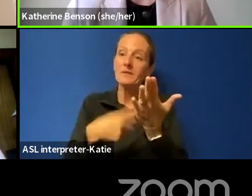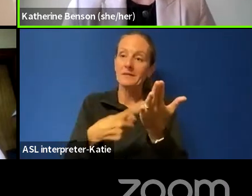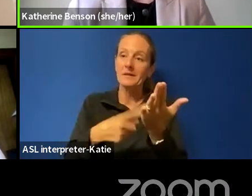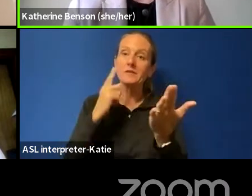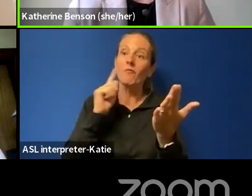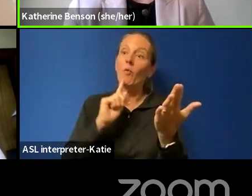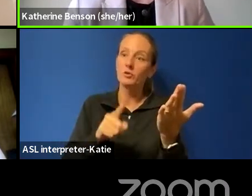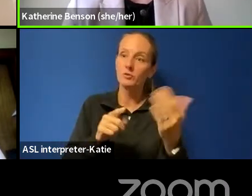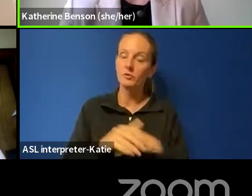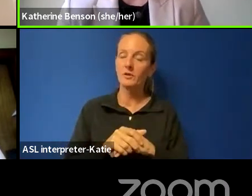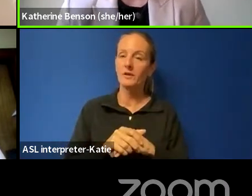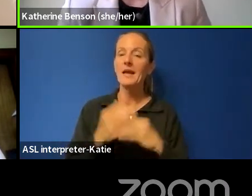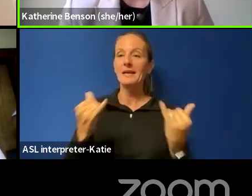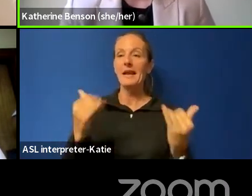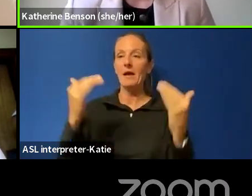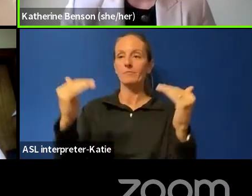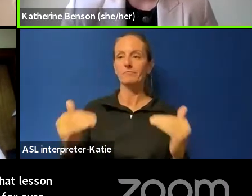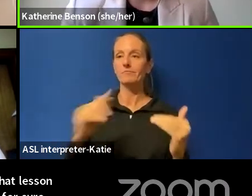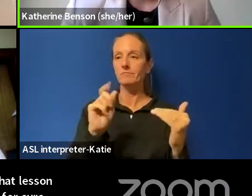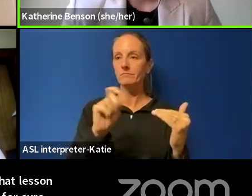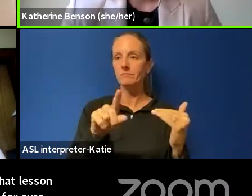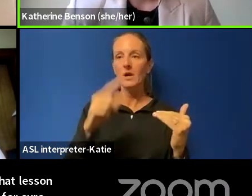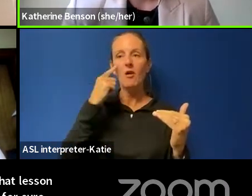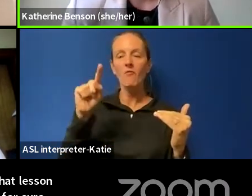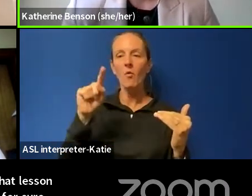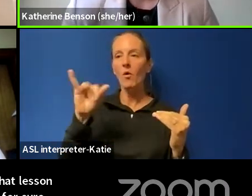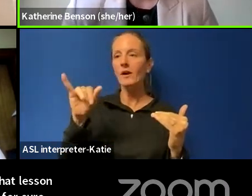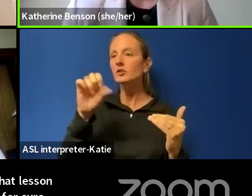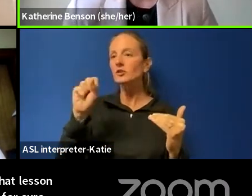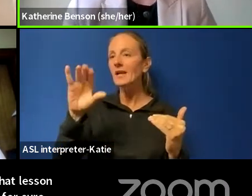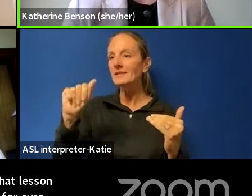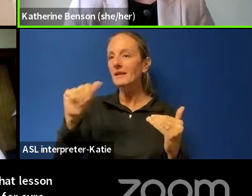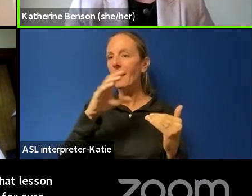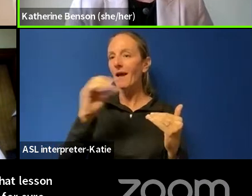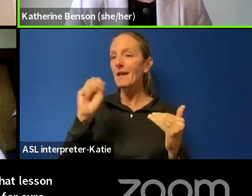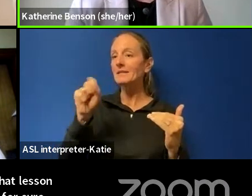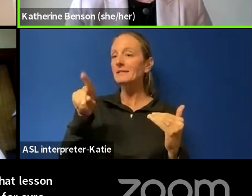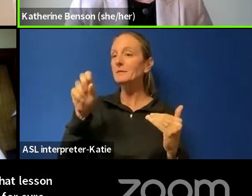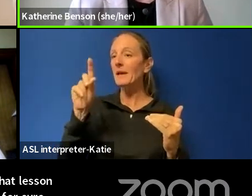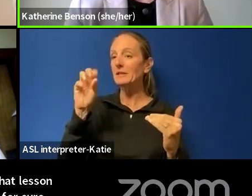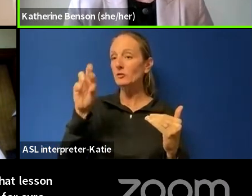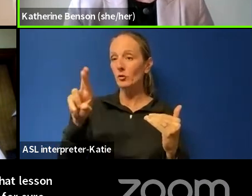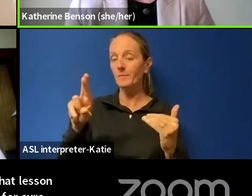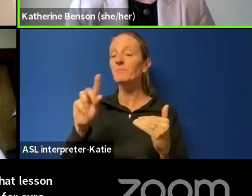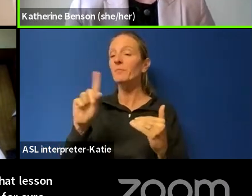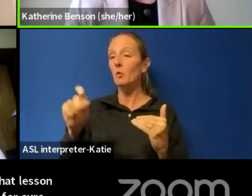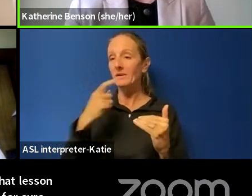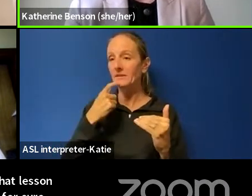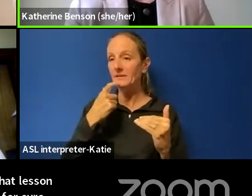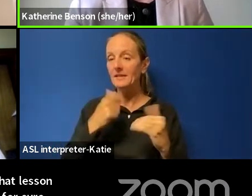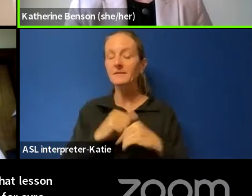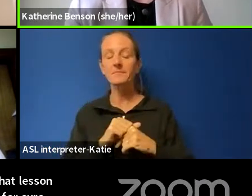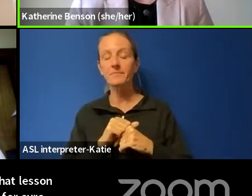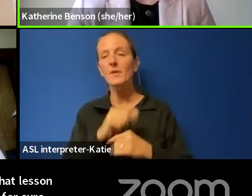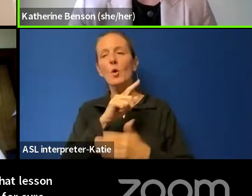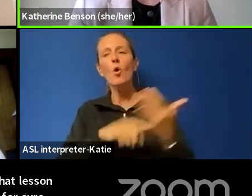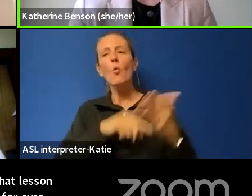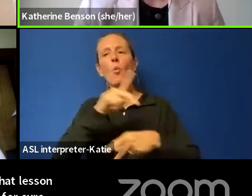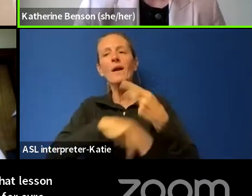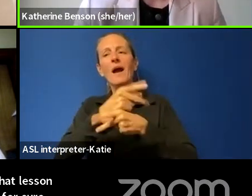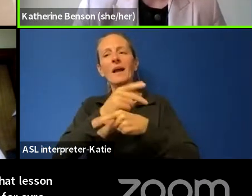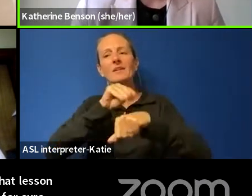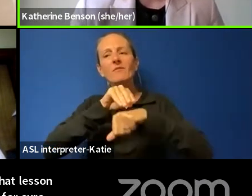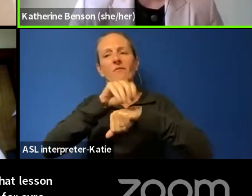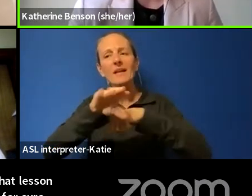Um, our next question is for Jessica and Spencer. And the question is, what kind of advice do you have for